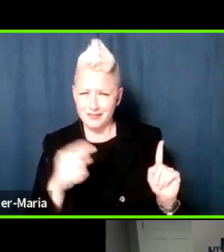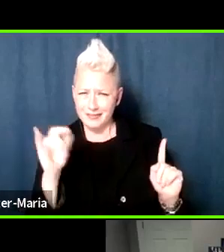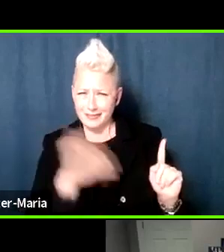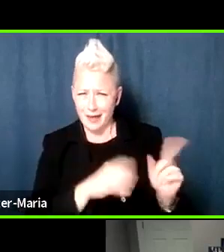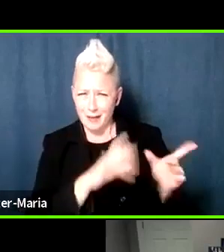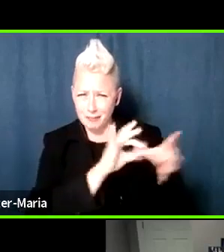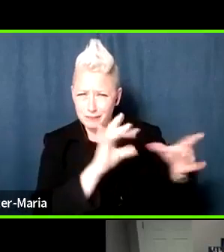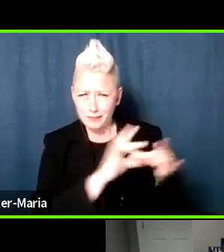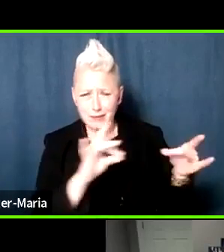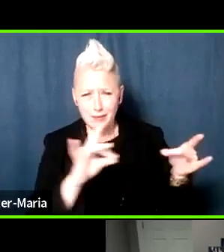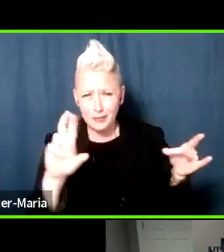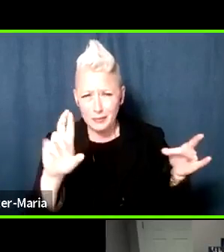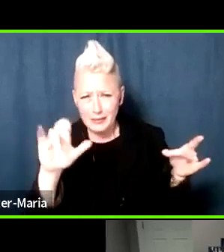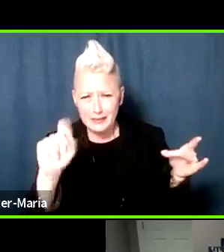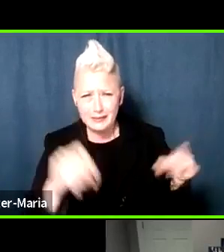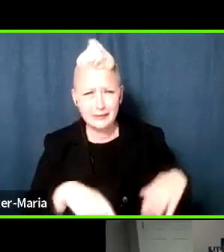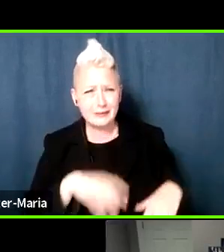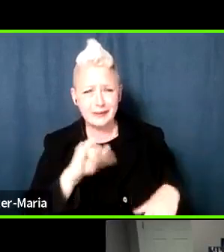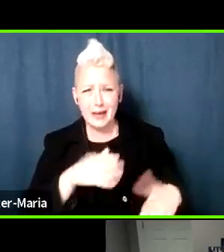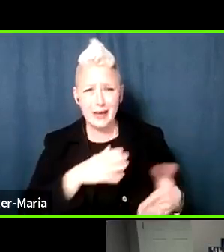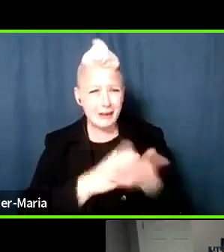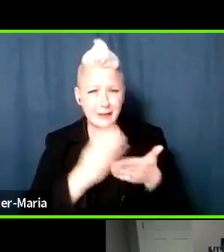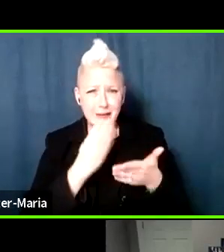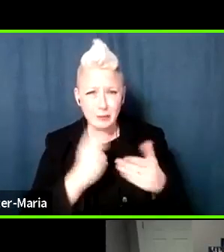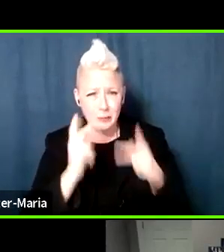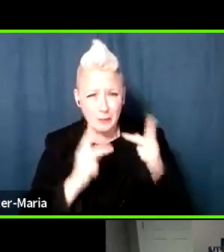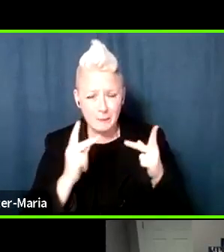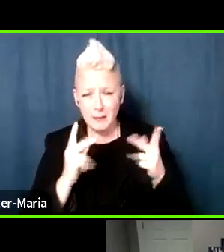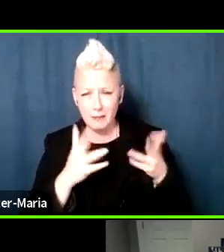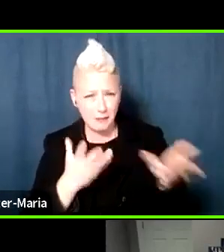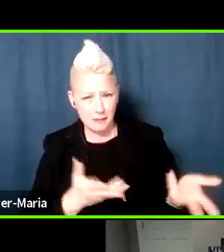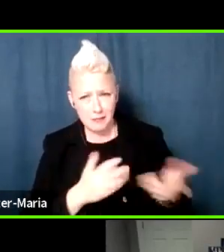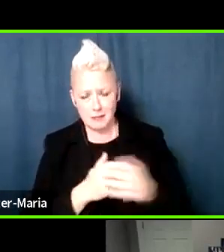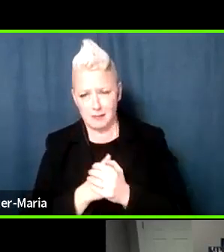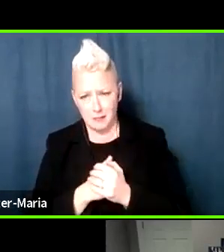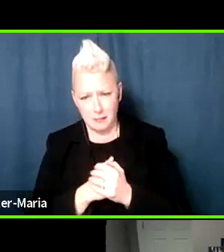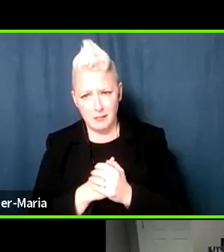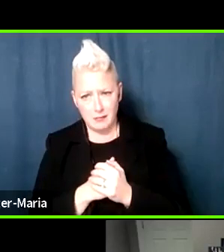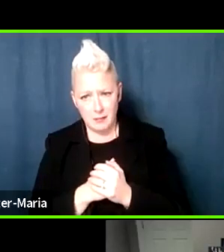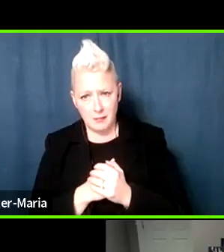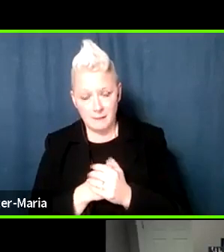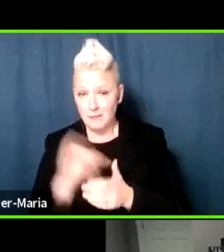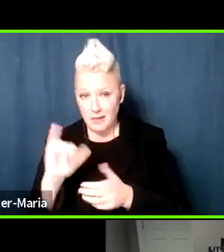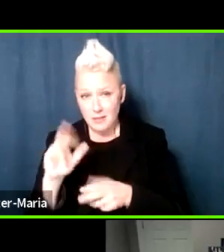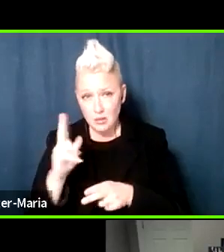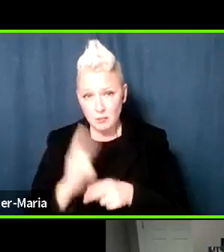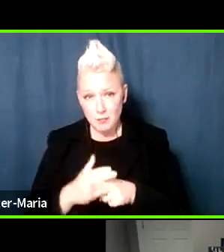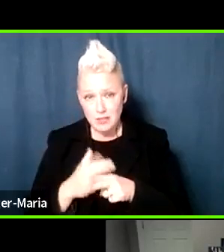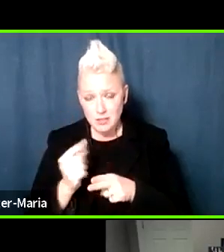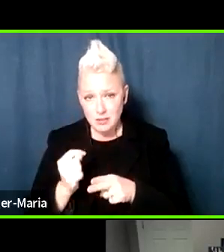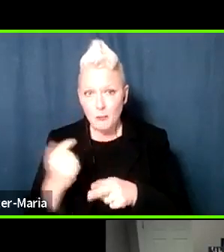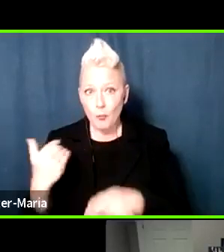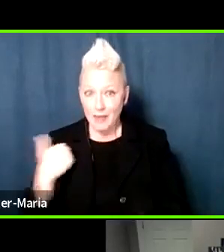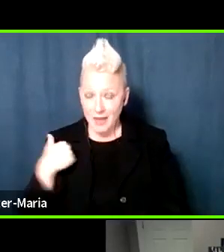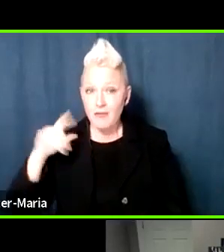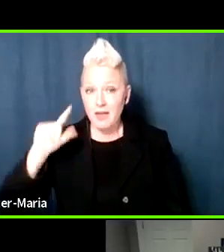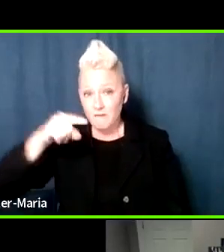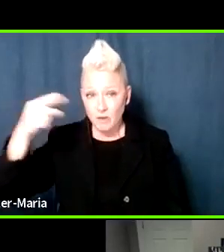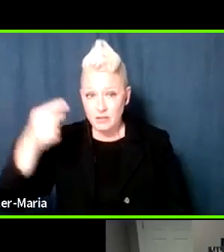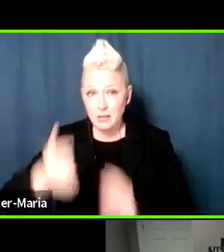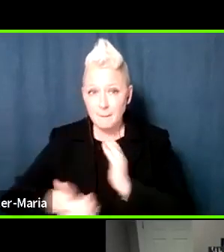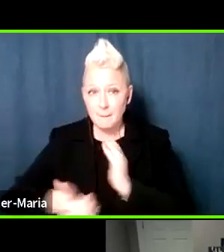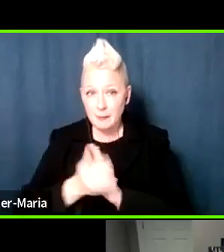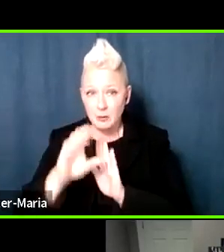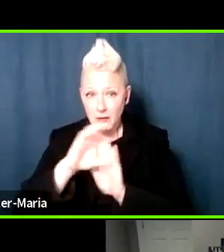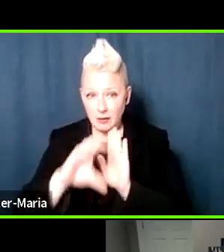antisemitic. And the, the, you know, we, we, as you mentioned, we have the first amendment. And so if it isn't,